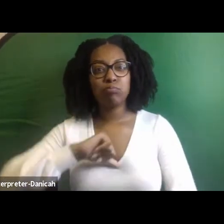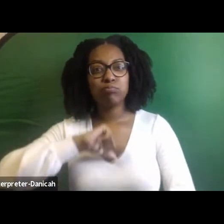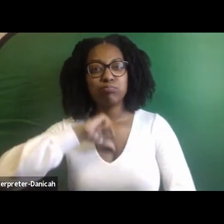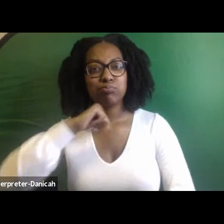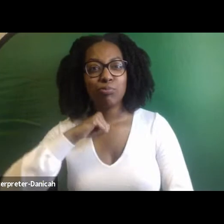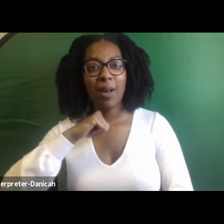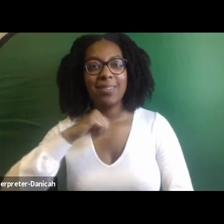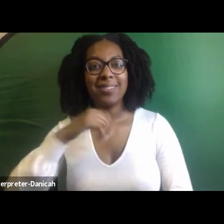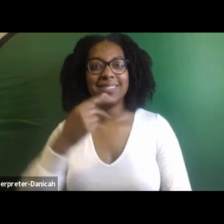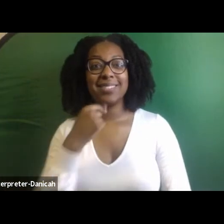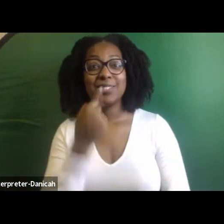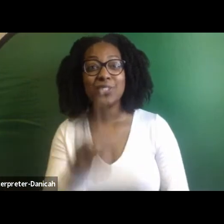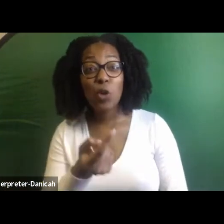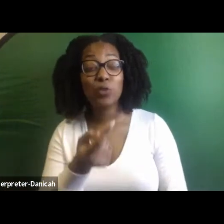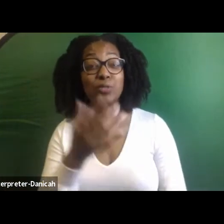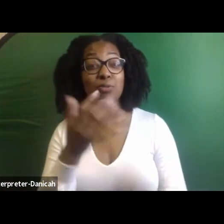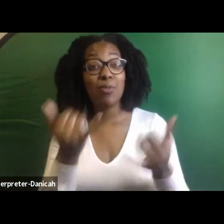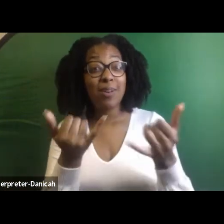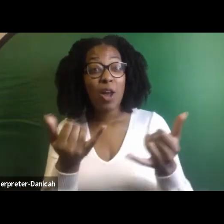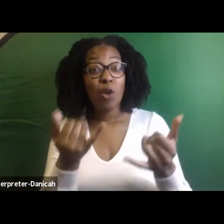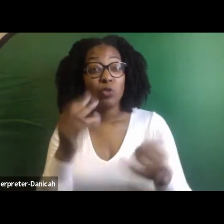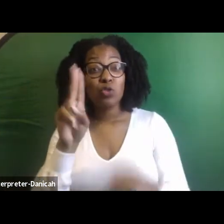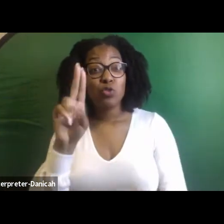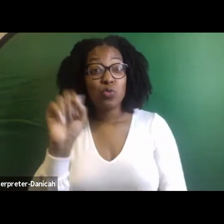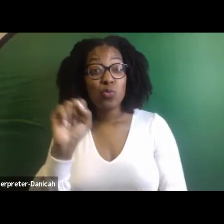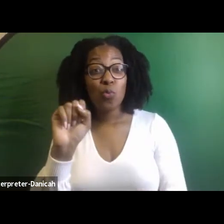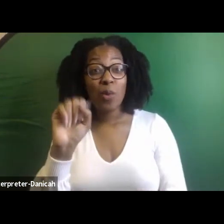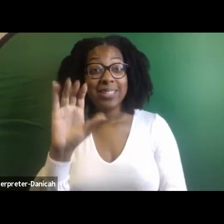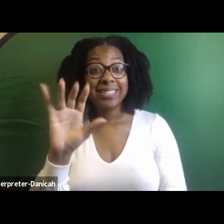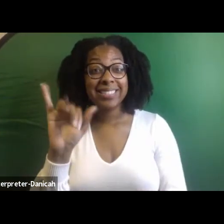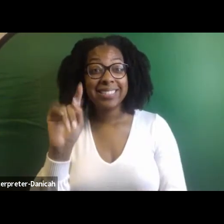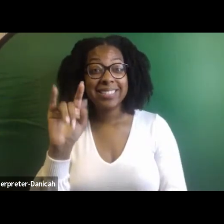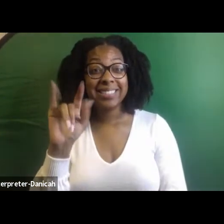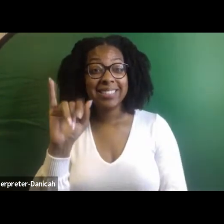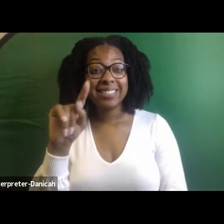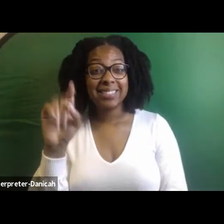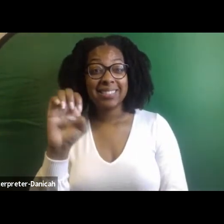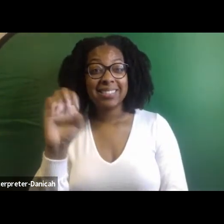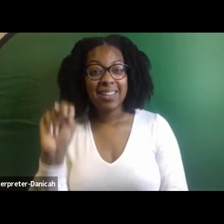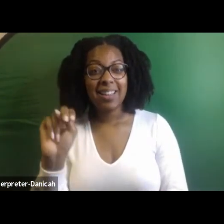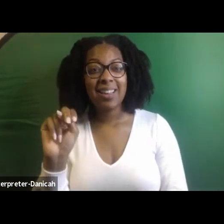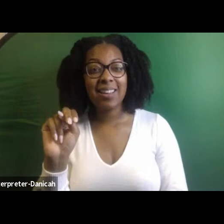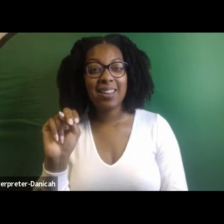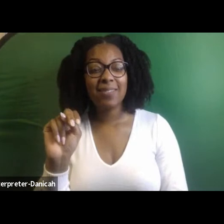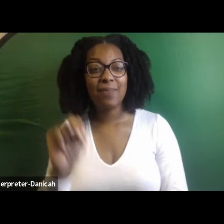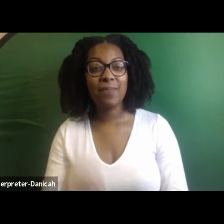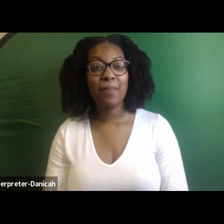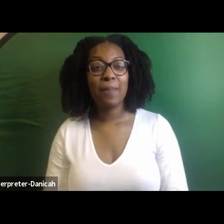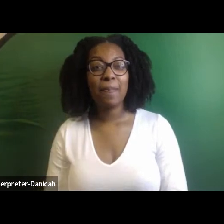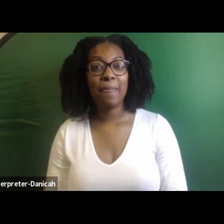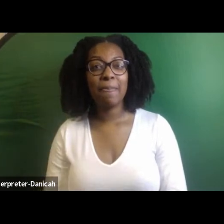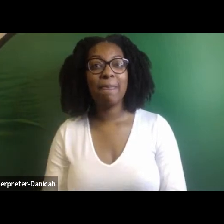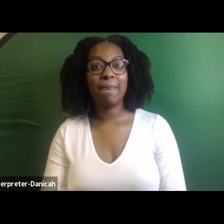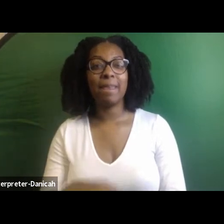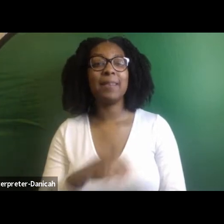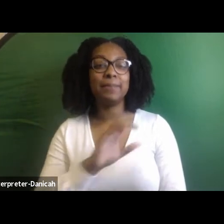become a citizen and, and it's equality and liberty and fraternity. I'm thinking to myself in the street, it ain't that.